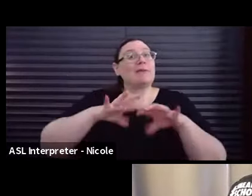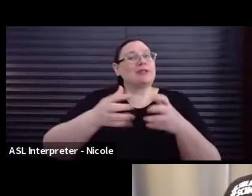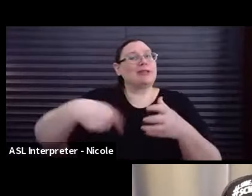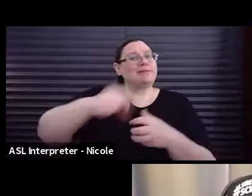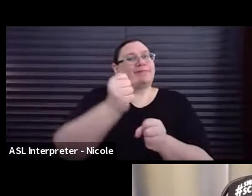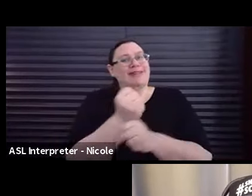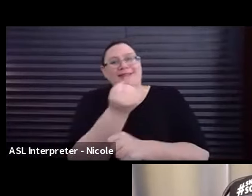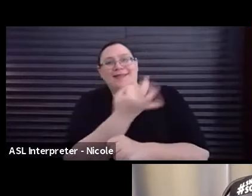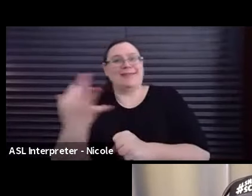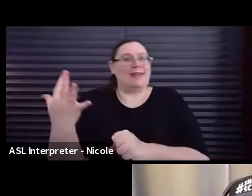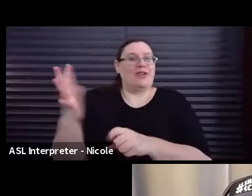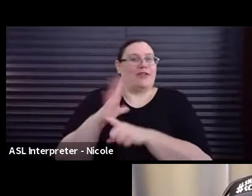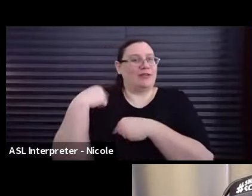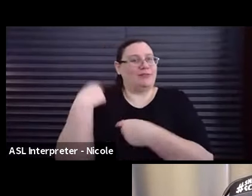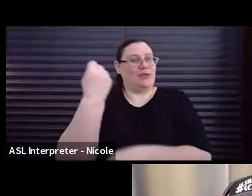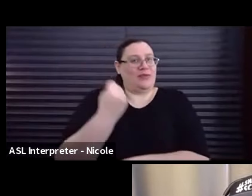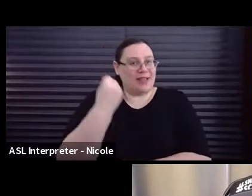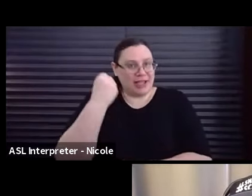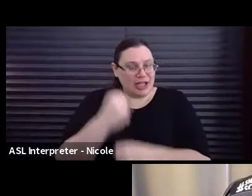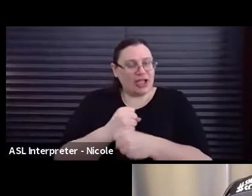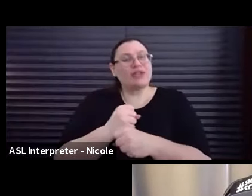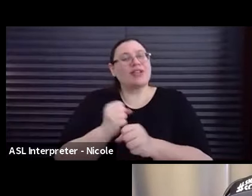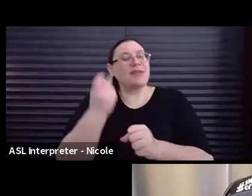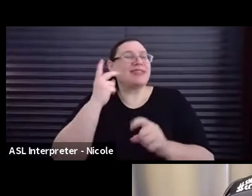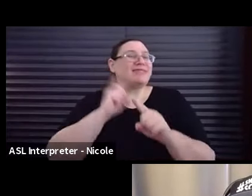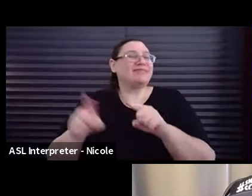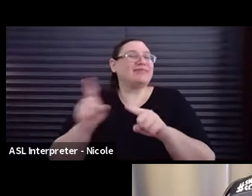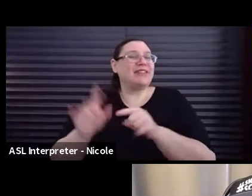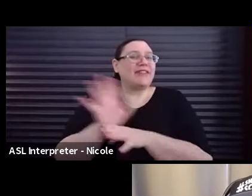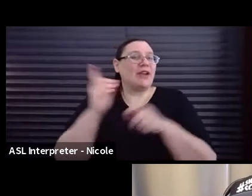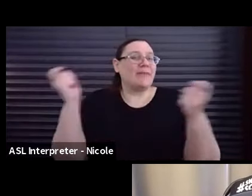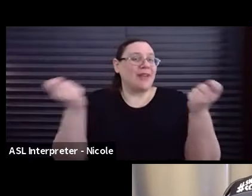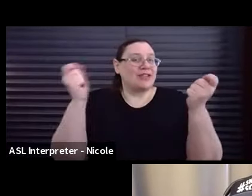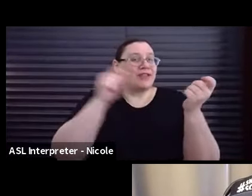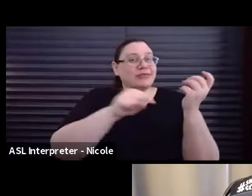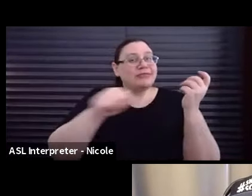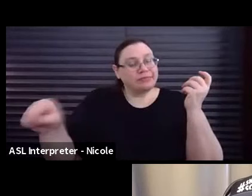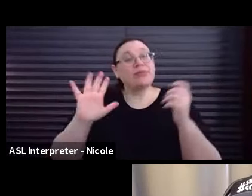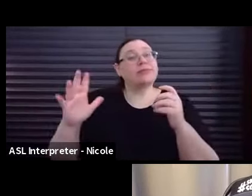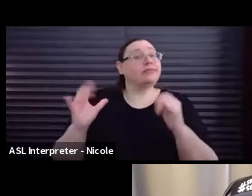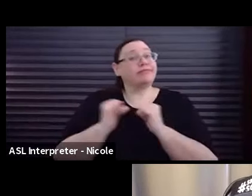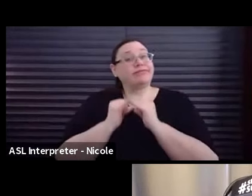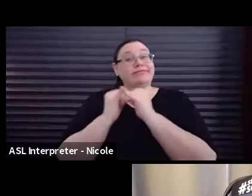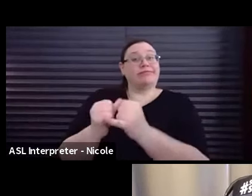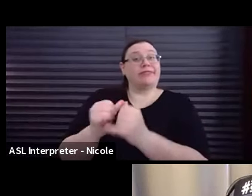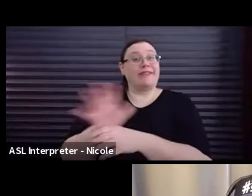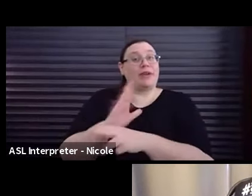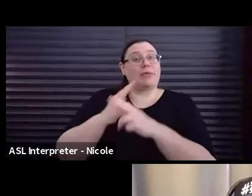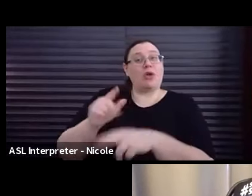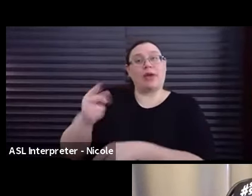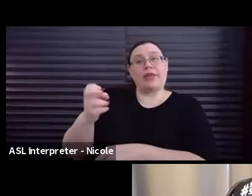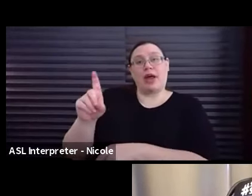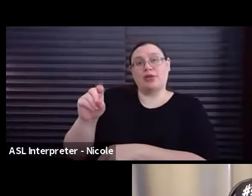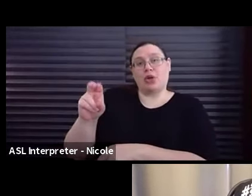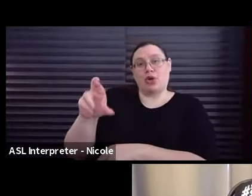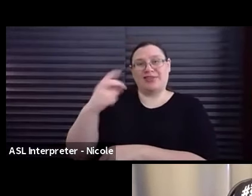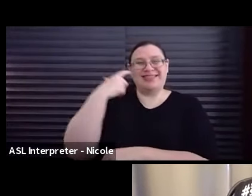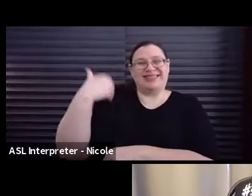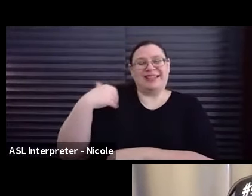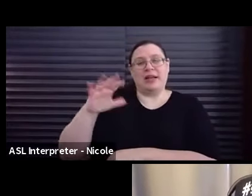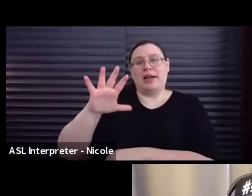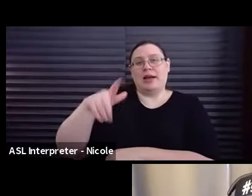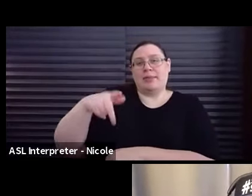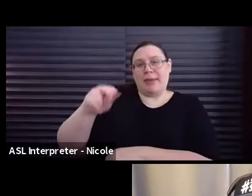films over the years that can be seen in various film festivals. Her award-winning film, The Donor, was last seen in the Pan-African Film